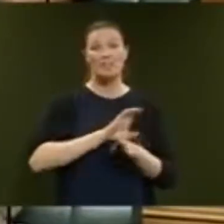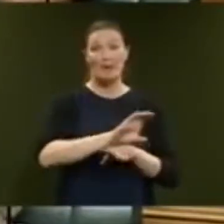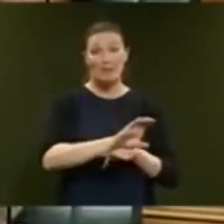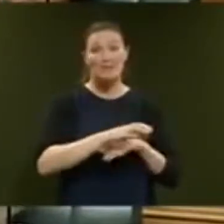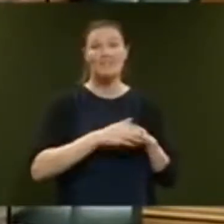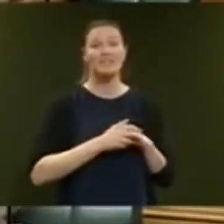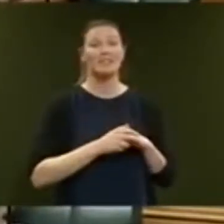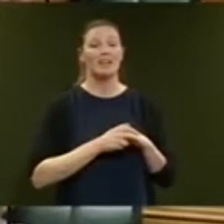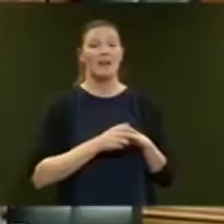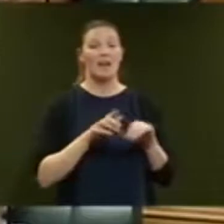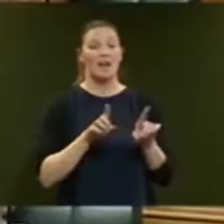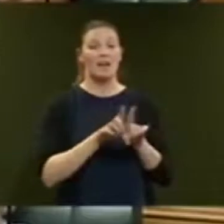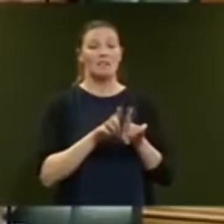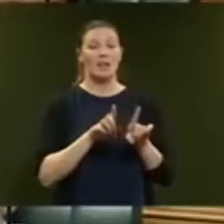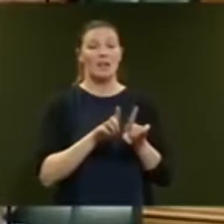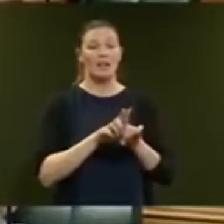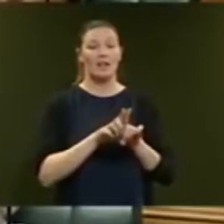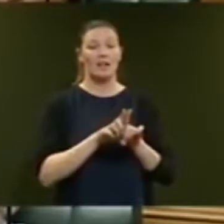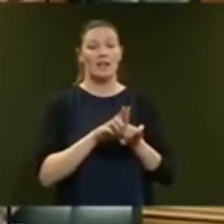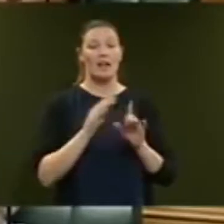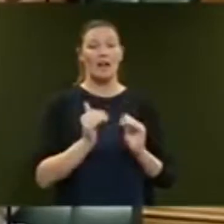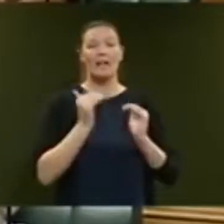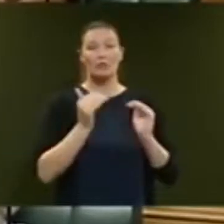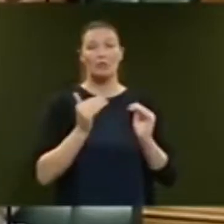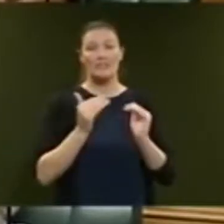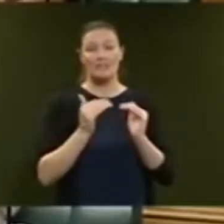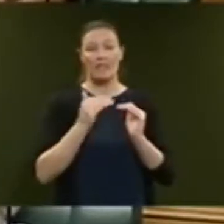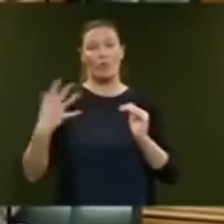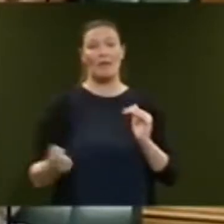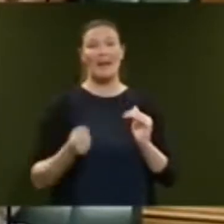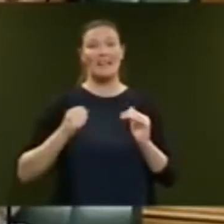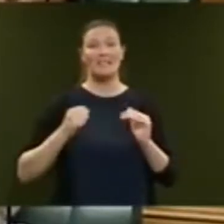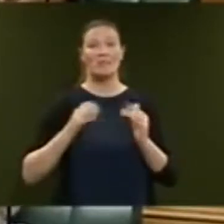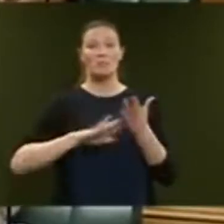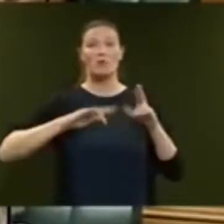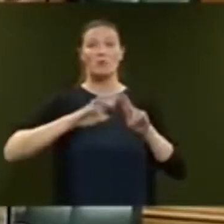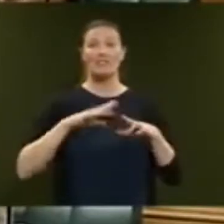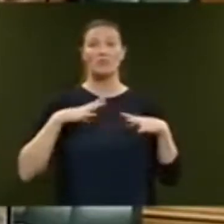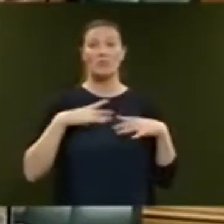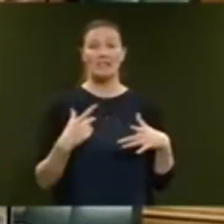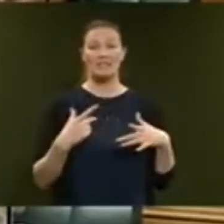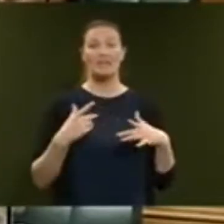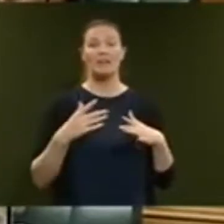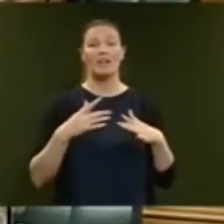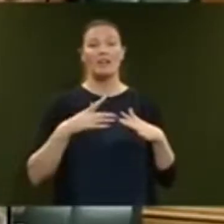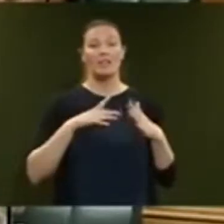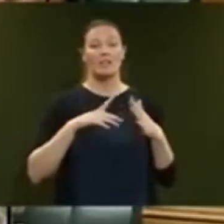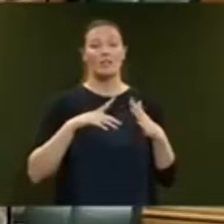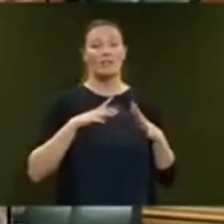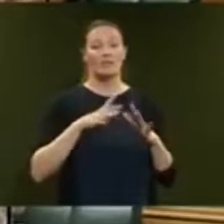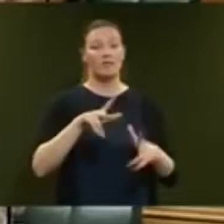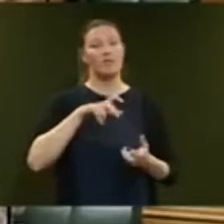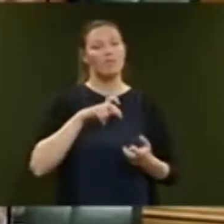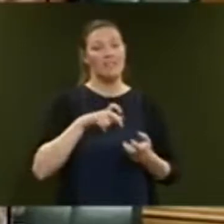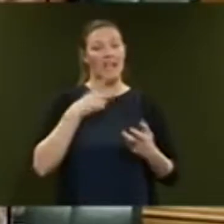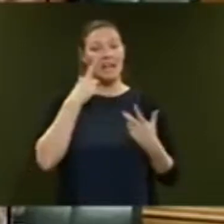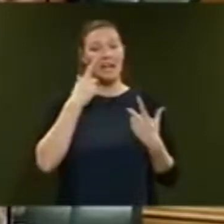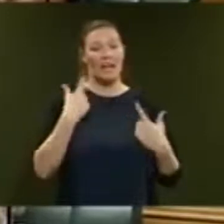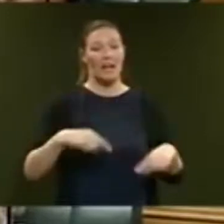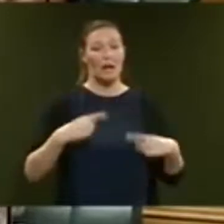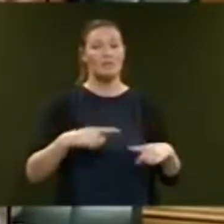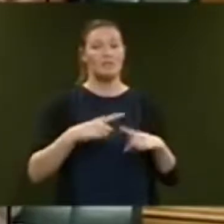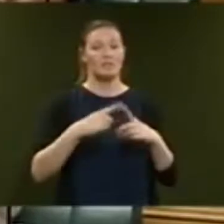There have also been increases to paid parental leave, the Orphan's Benefit, Unsupported Child's Benefit and Foster Care Allowance.